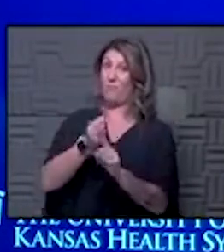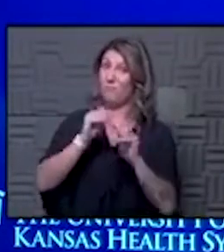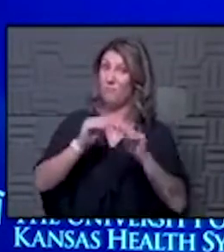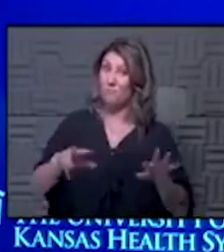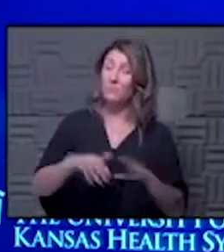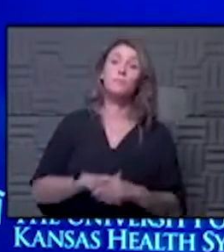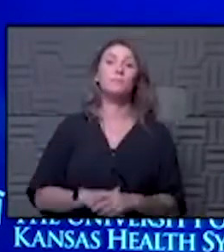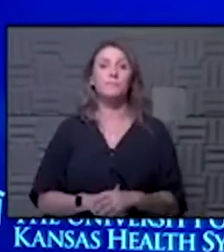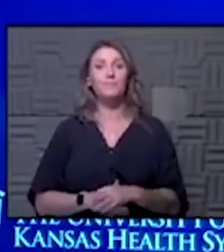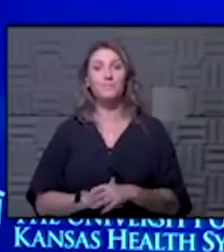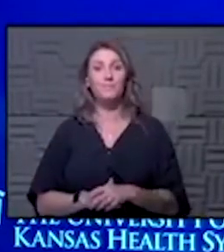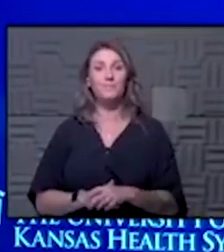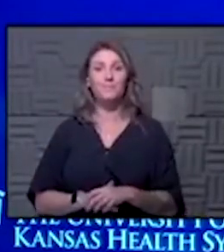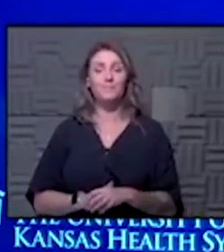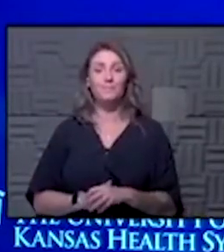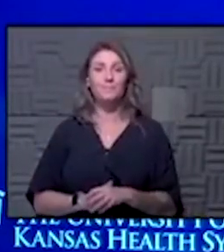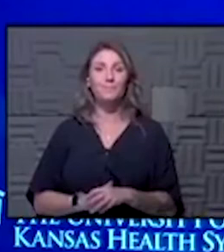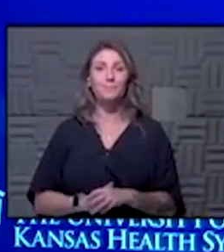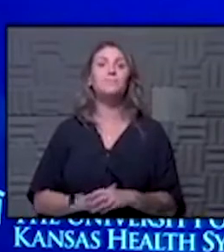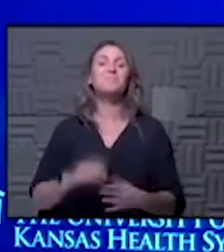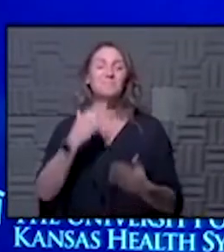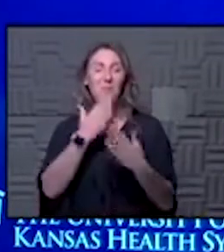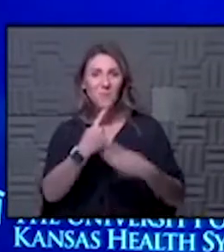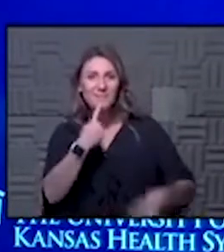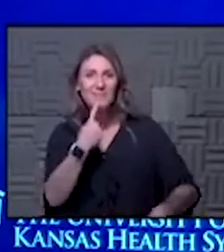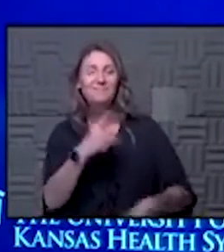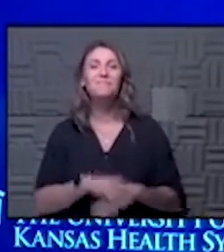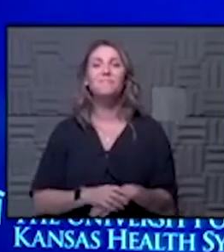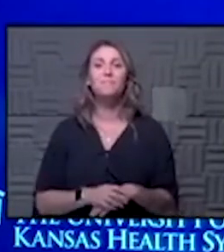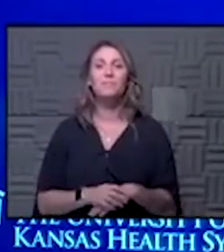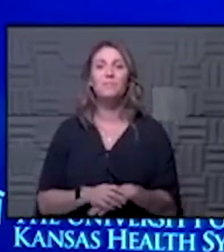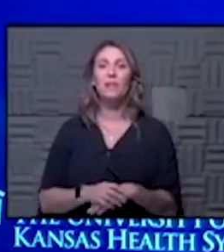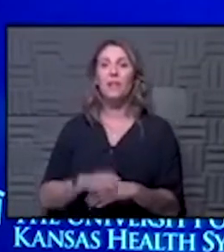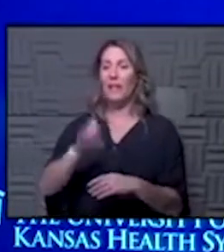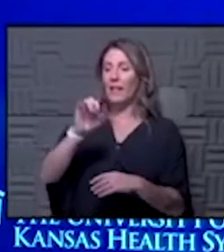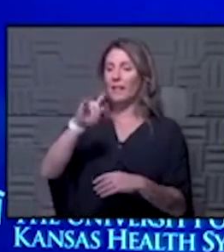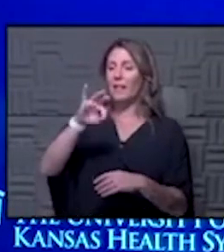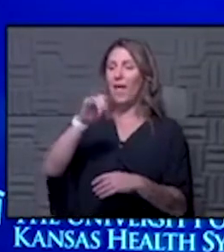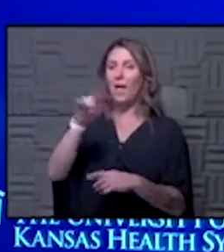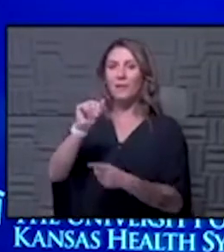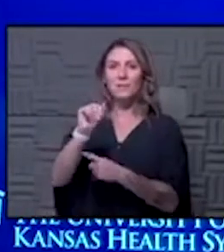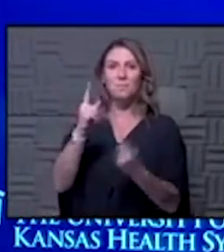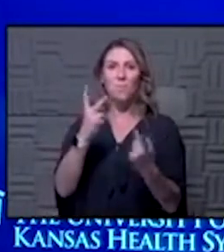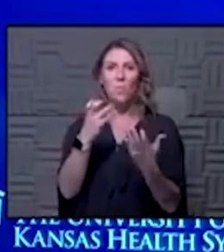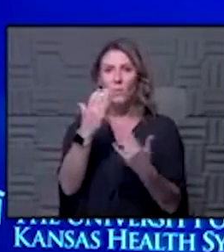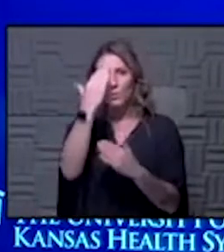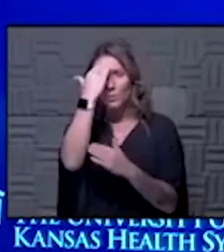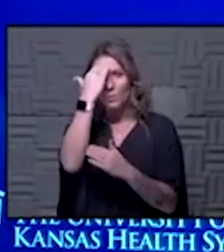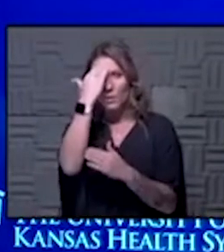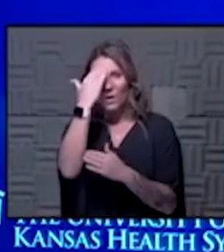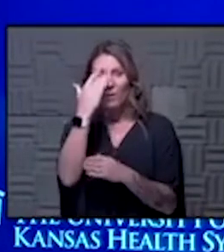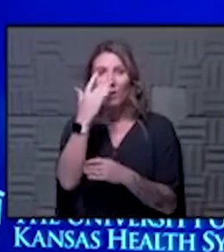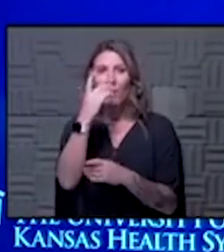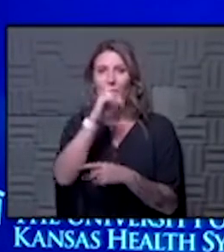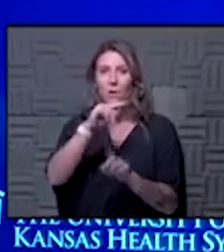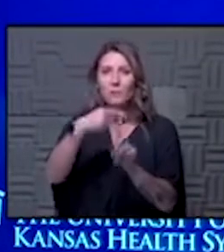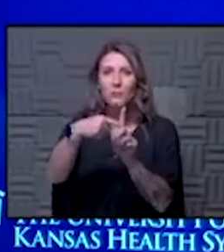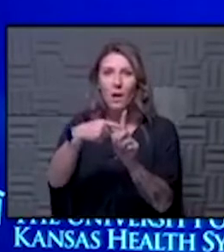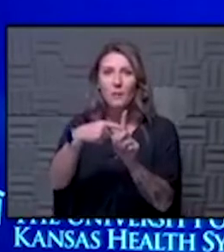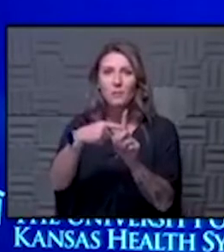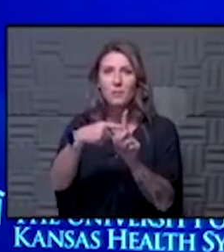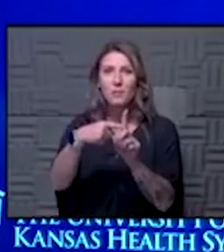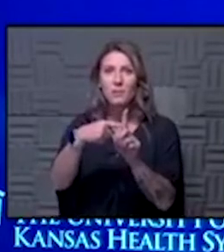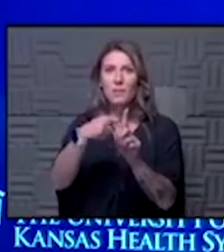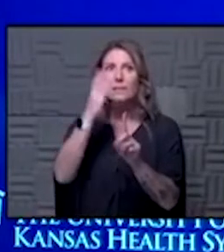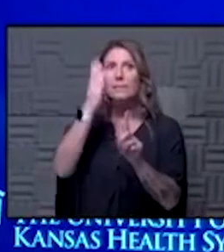okay eliza wants to know what are the chances of false positive slash